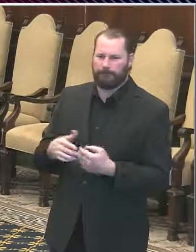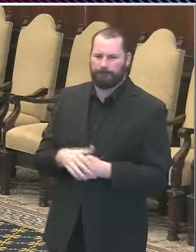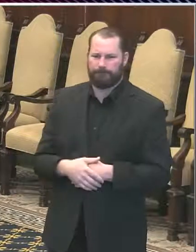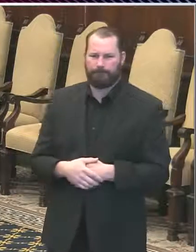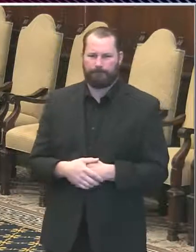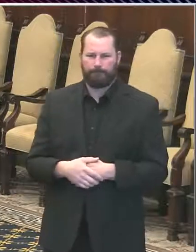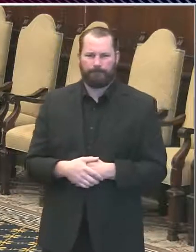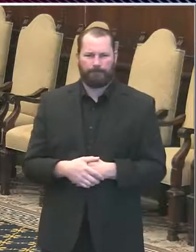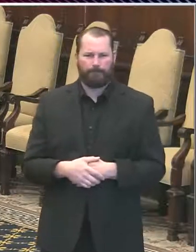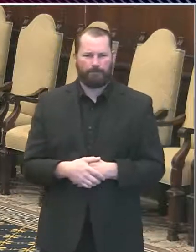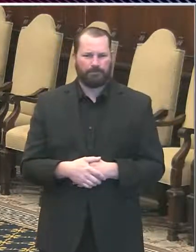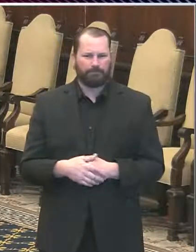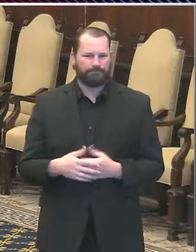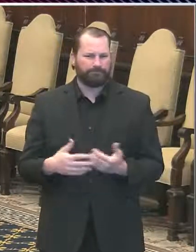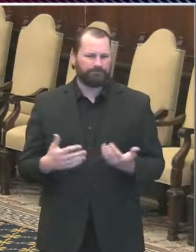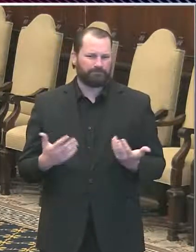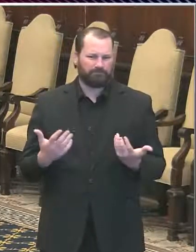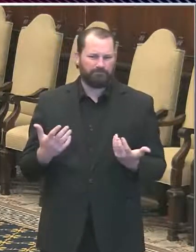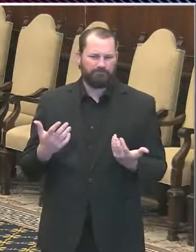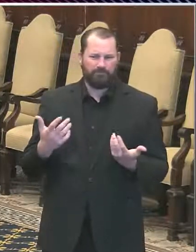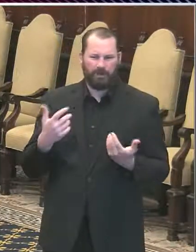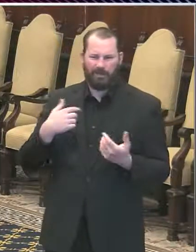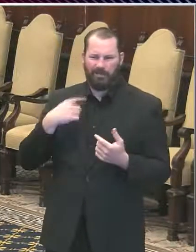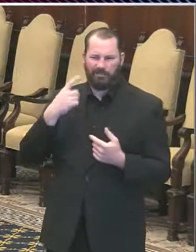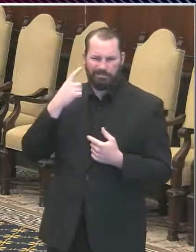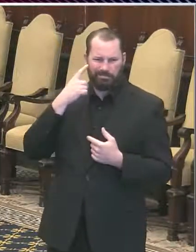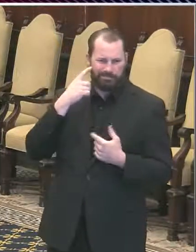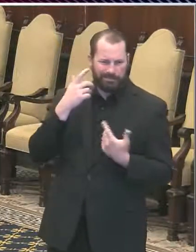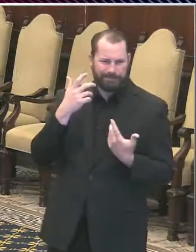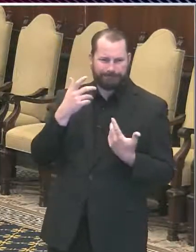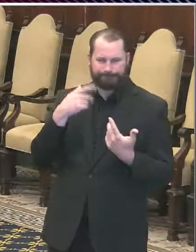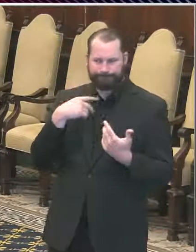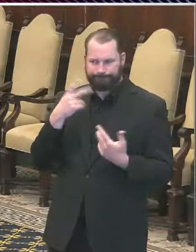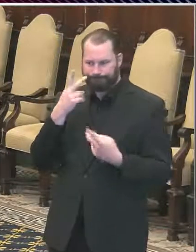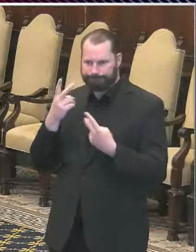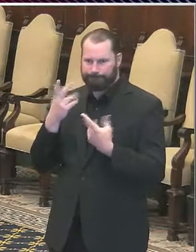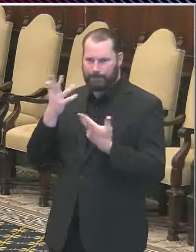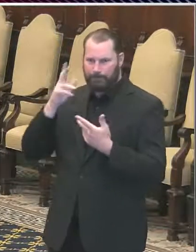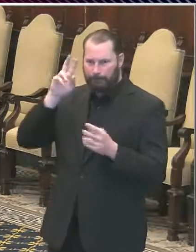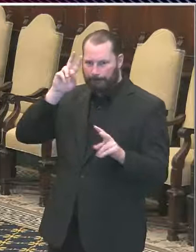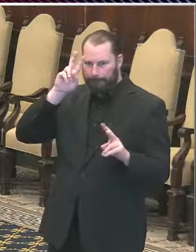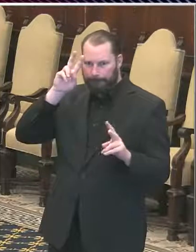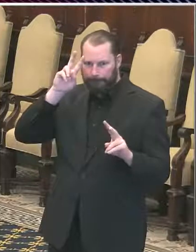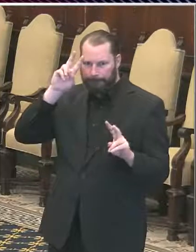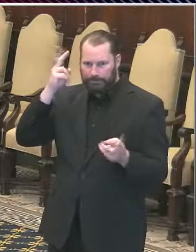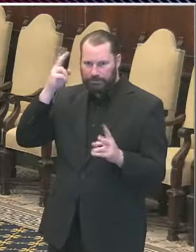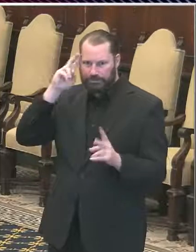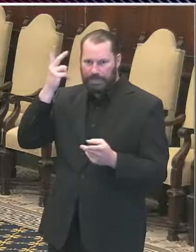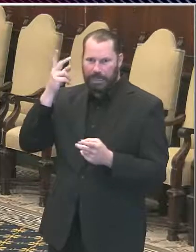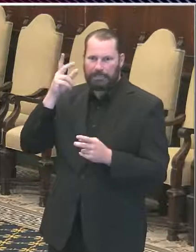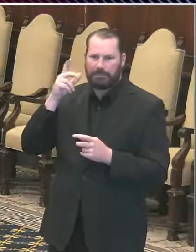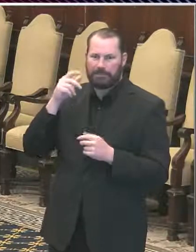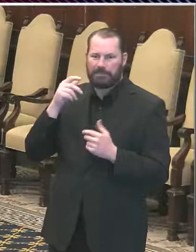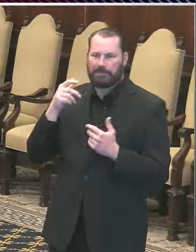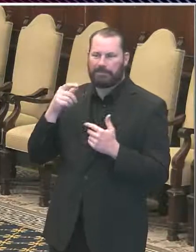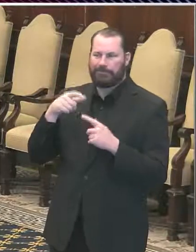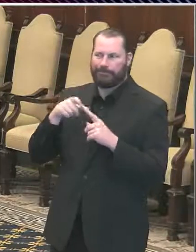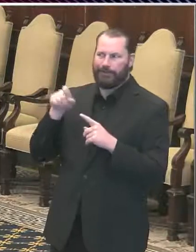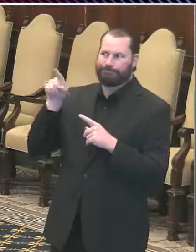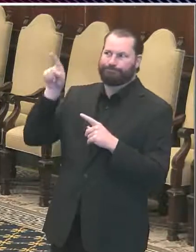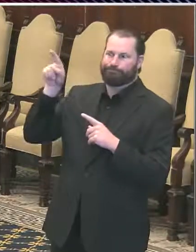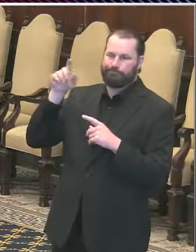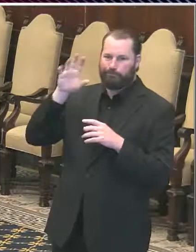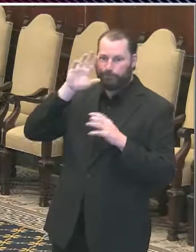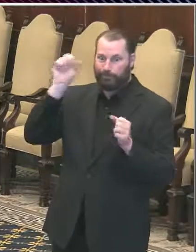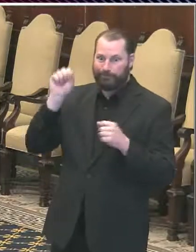misunderstanding and misinformation that's being provided by the White House and the President himself saying things that are just ridiculous and dangerous.